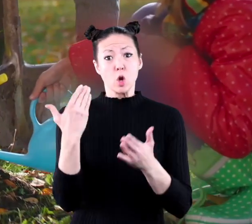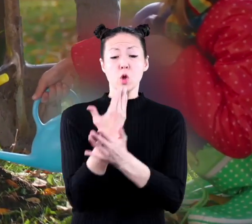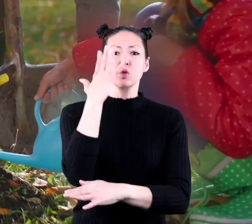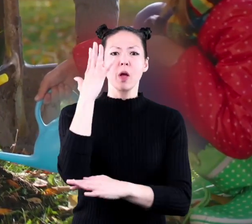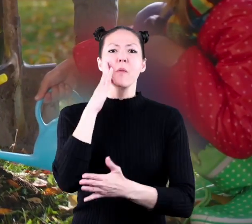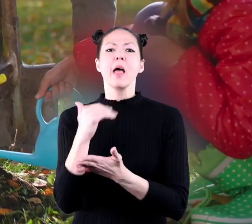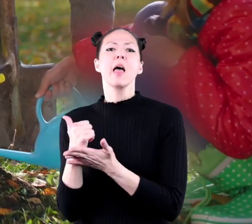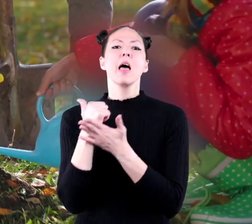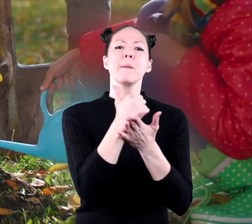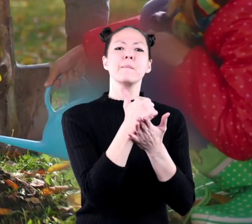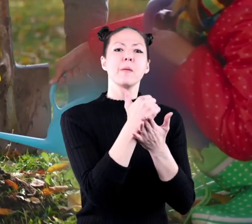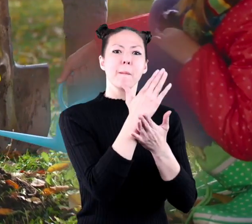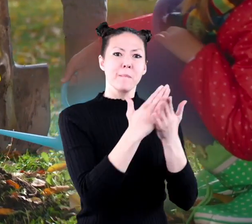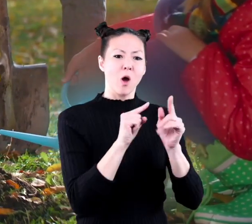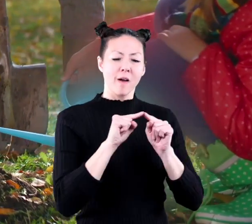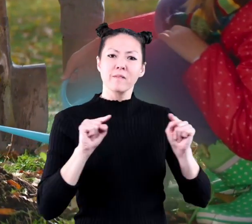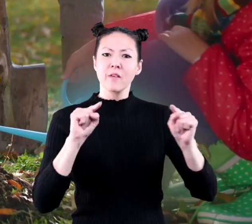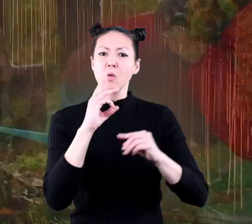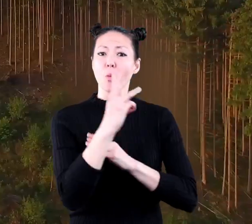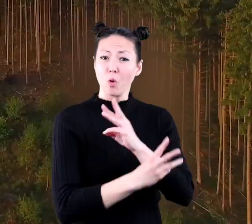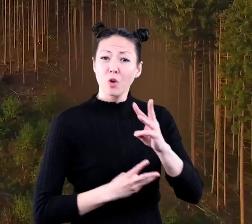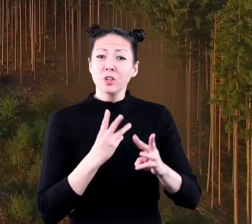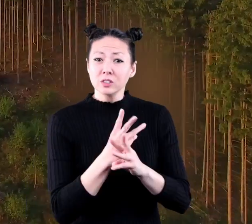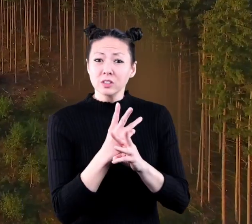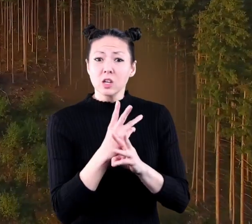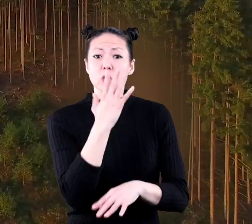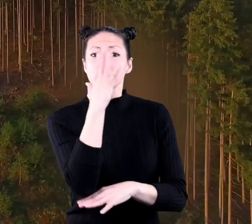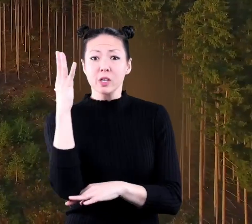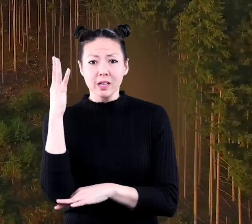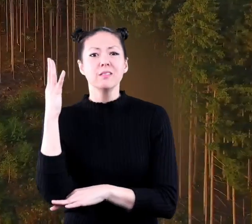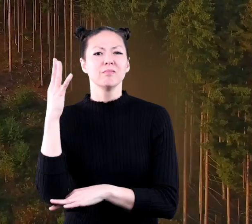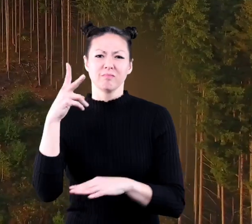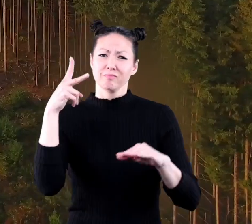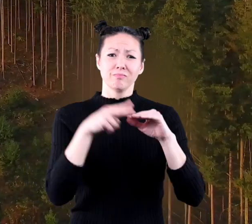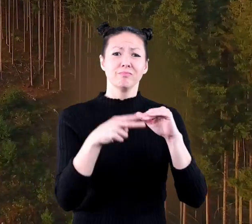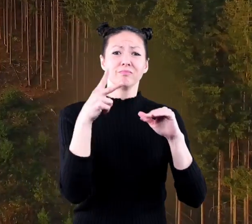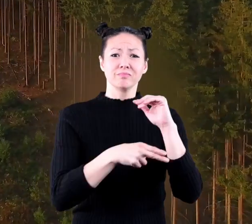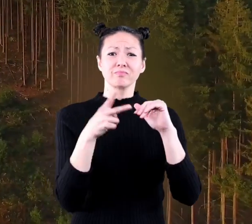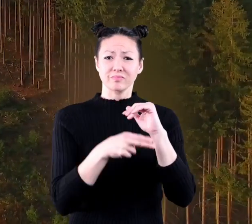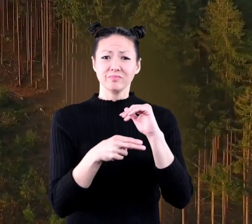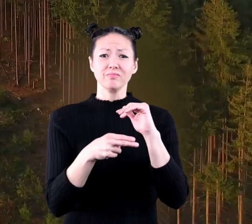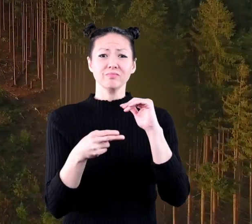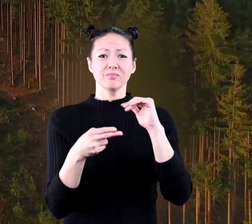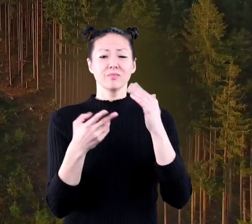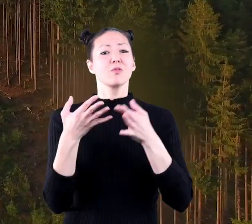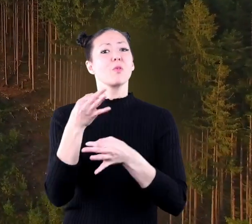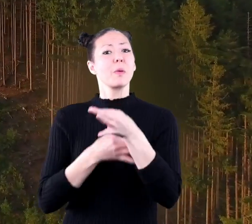helpful in some parts of the world. Trees that have been cut down are replaced.